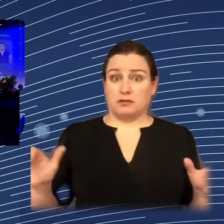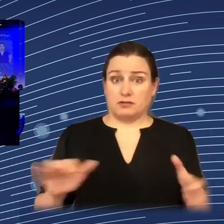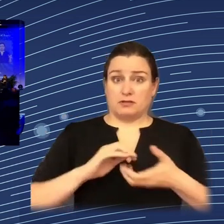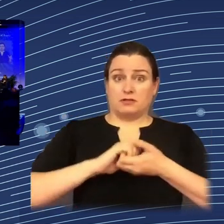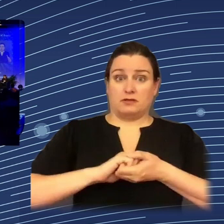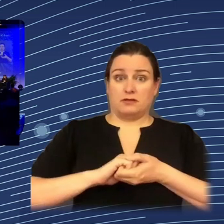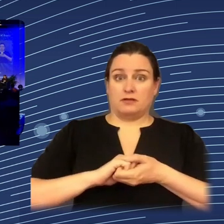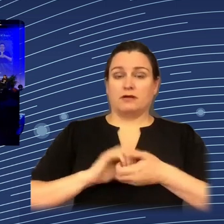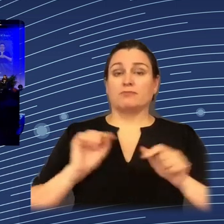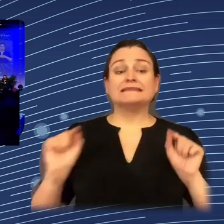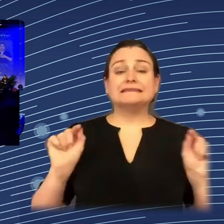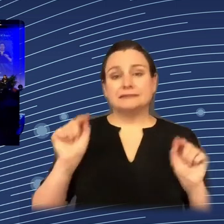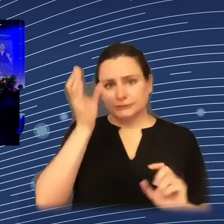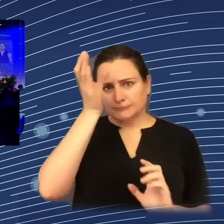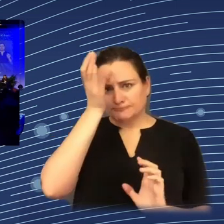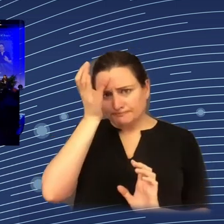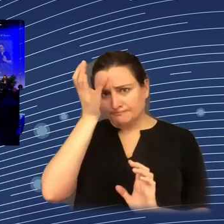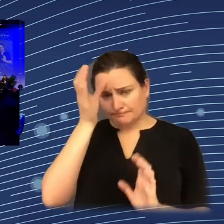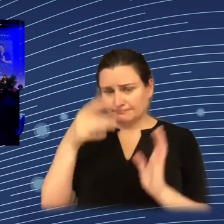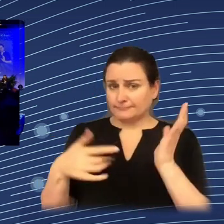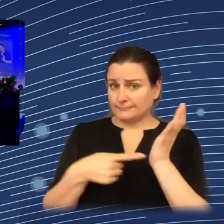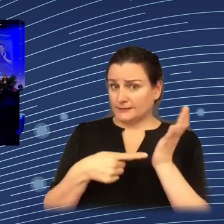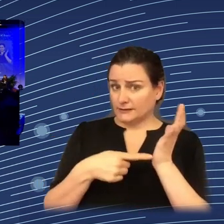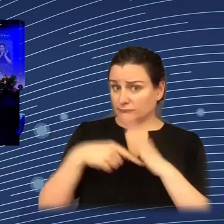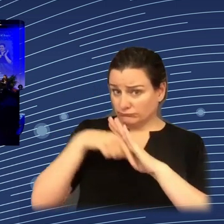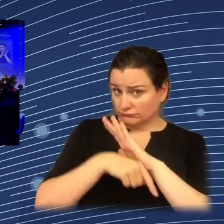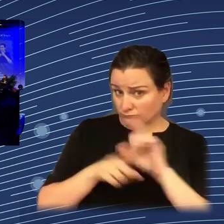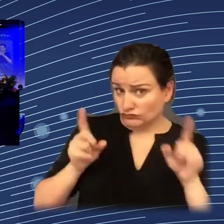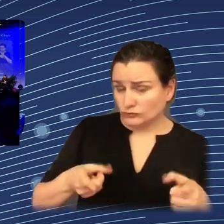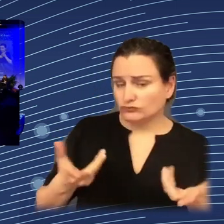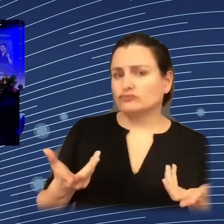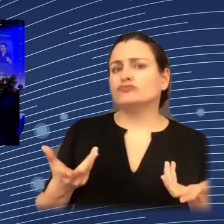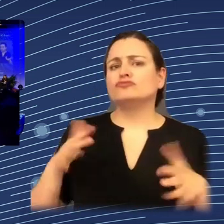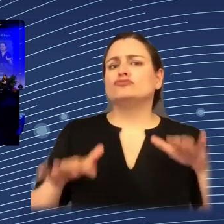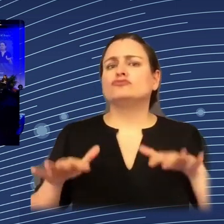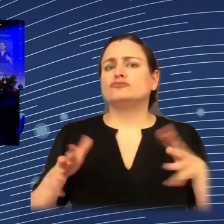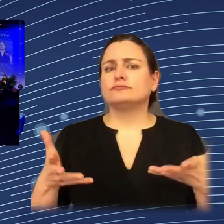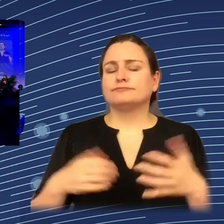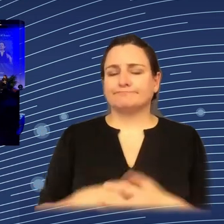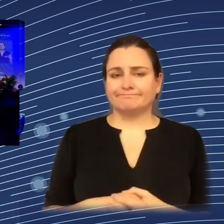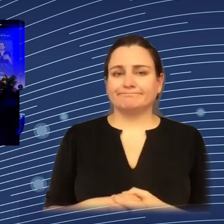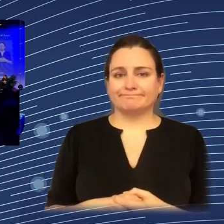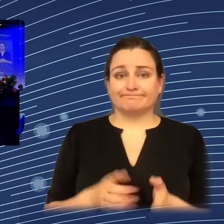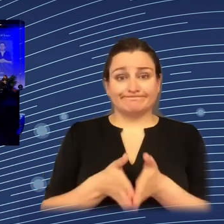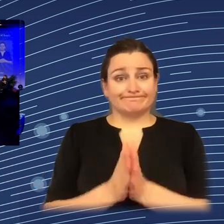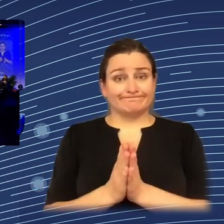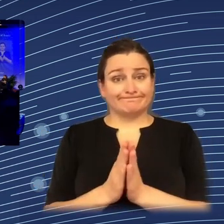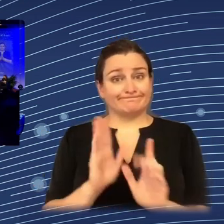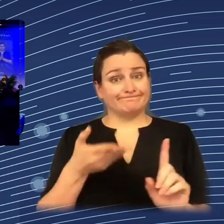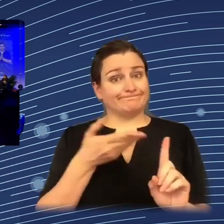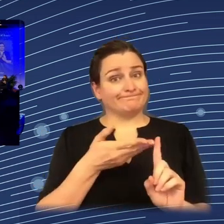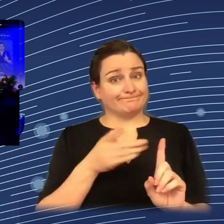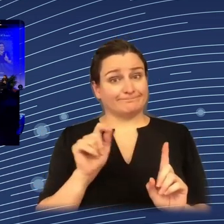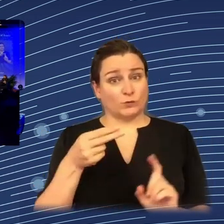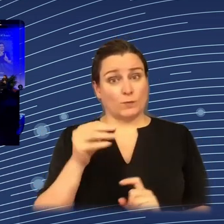to allow co-design? But let's first answer the question that is on Slido. And if you don't mind, Ms. Shoman, since you started first at the beginning,